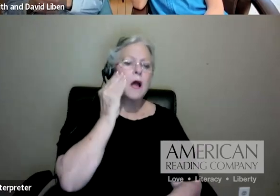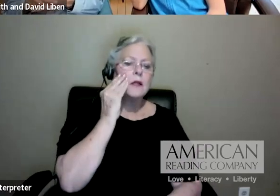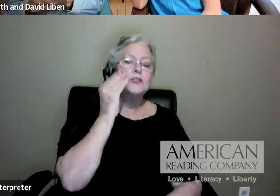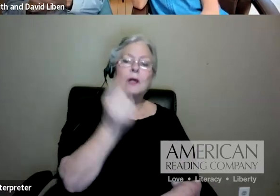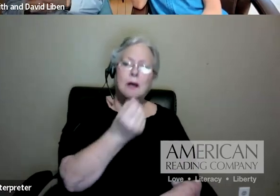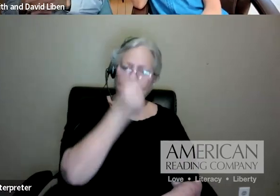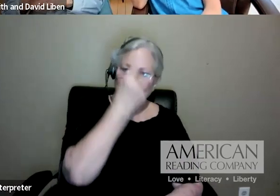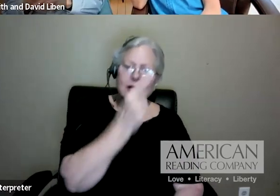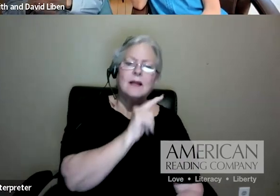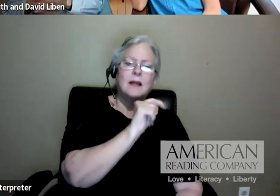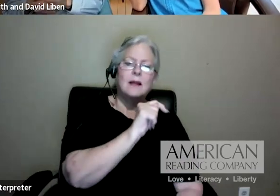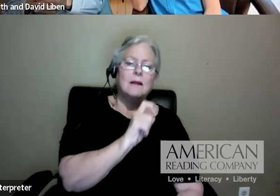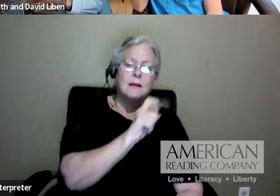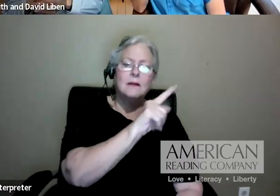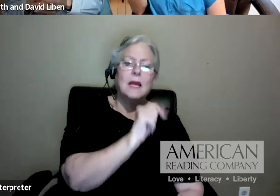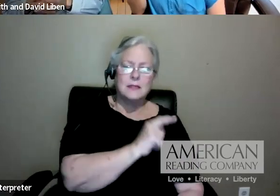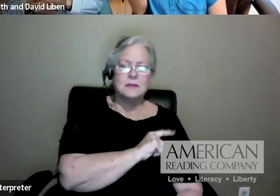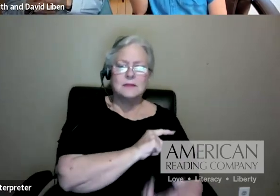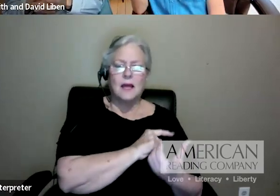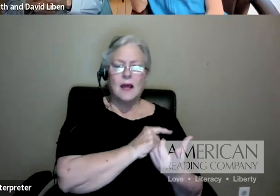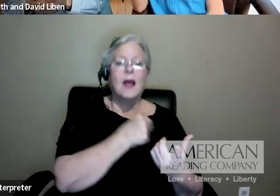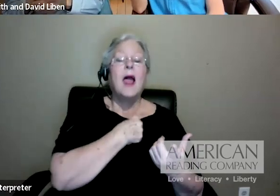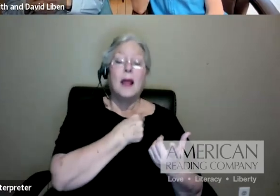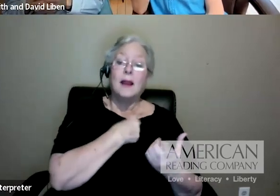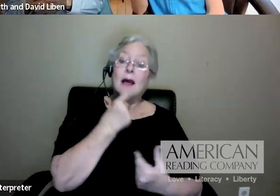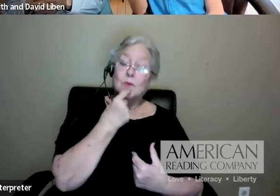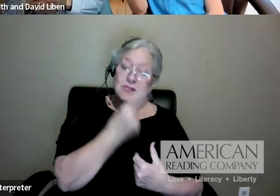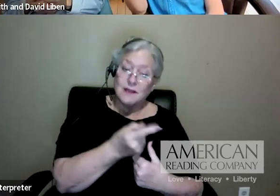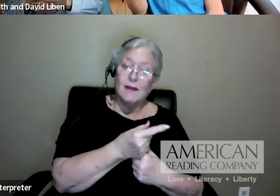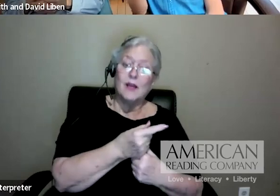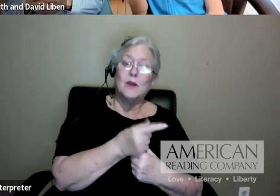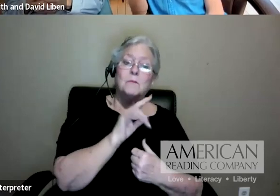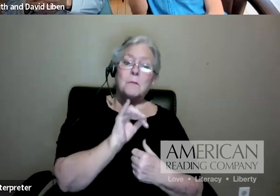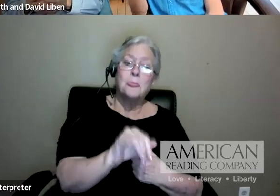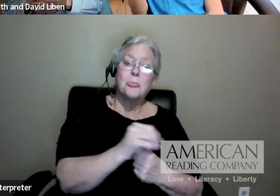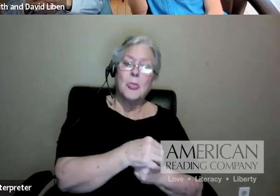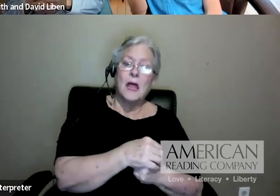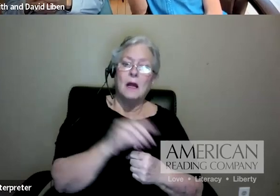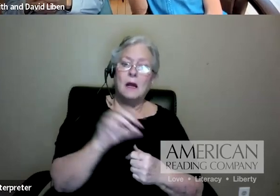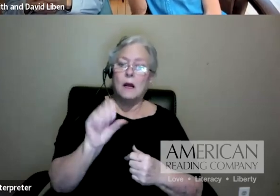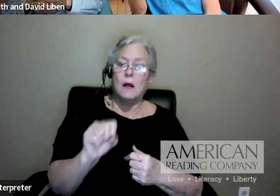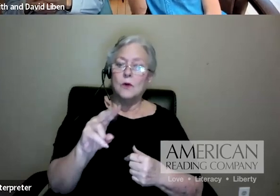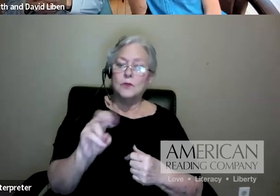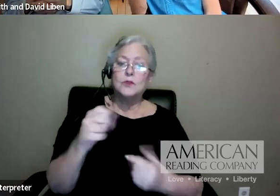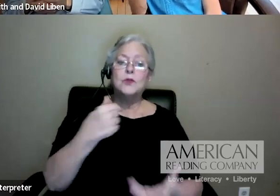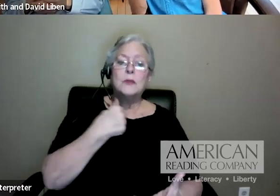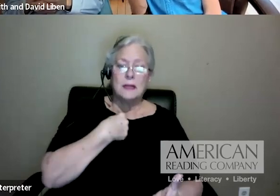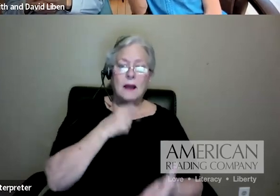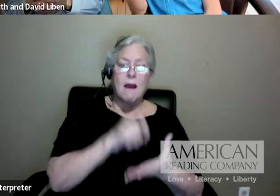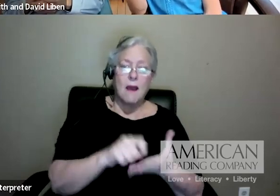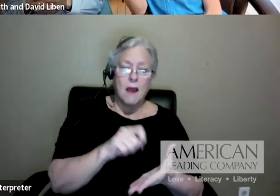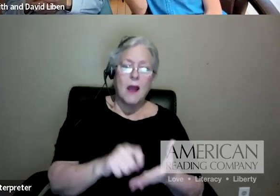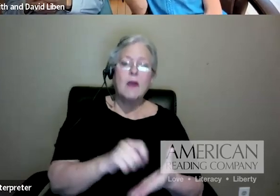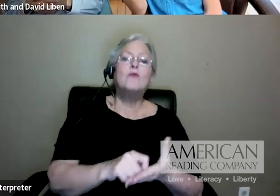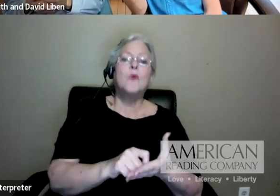And I will rhyme with those and say, you know, Sue and I wrote a paper that David contributed to